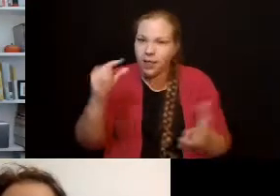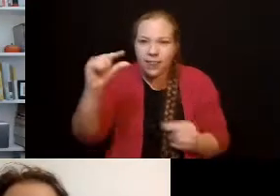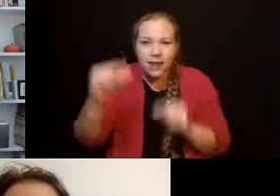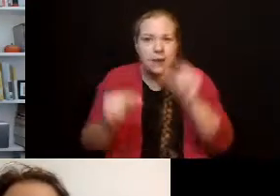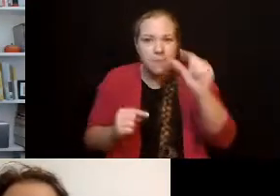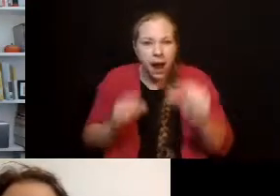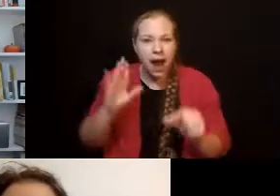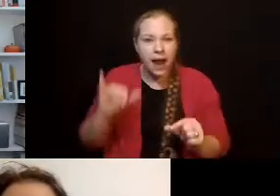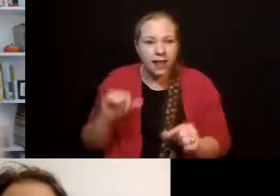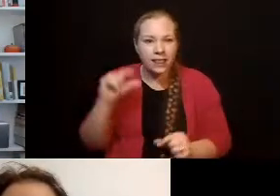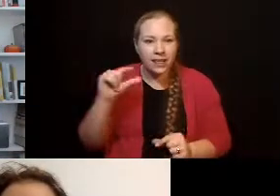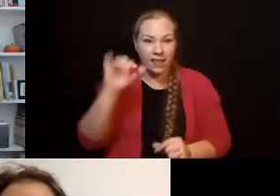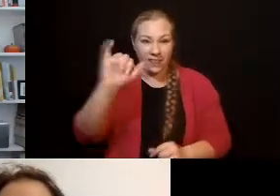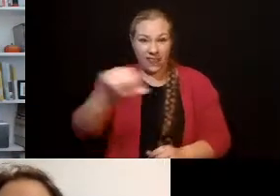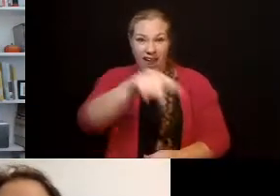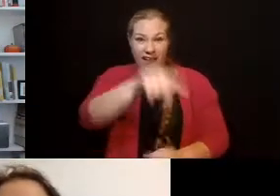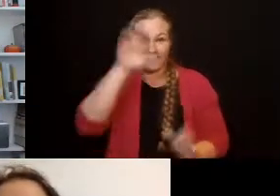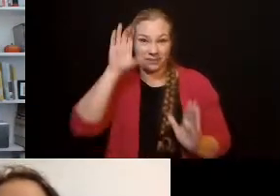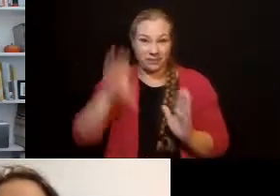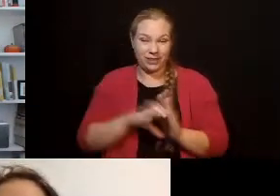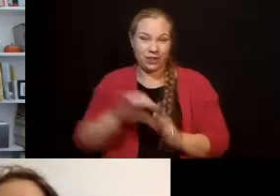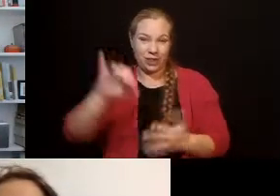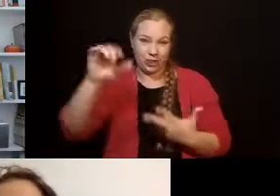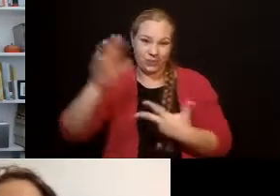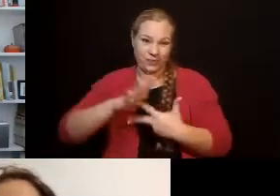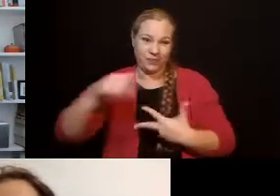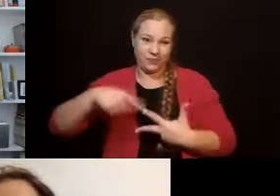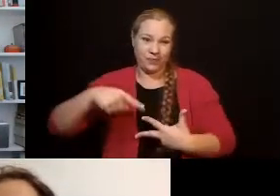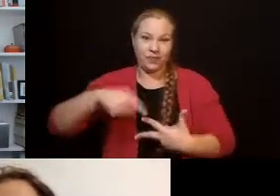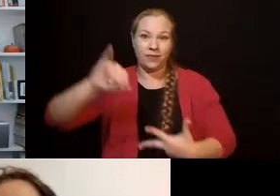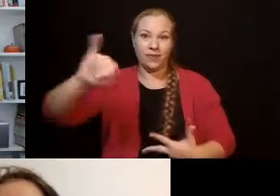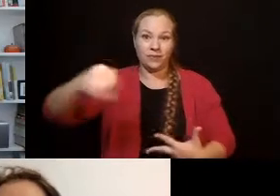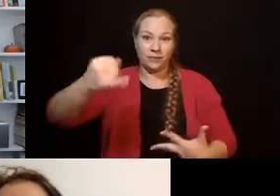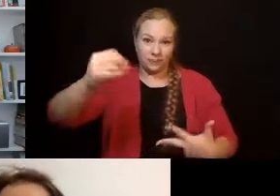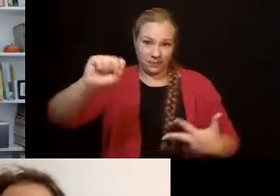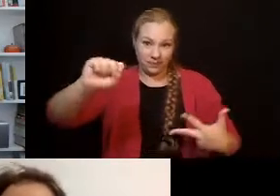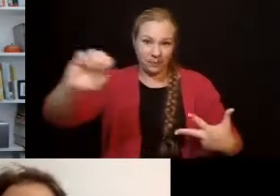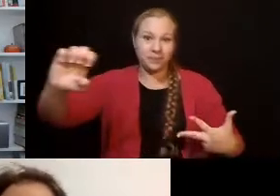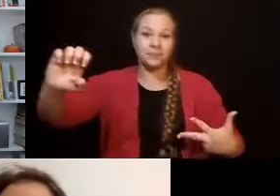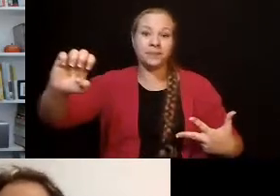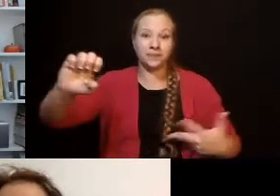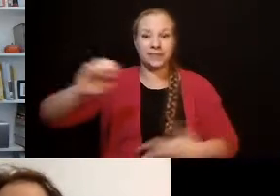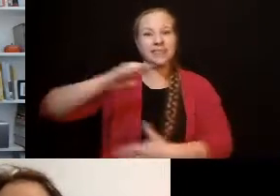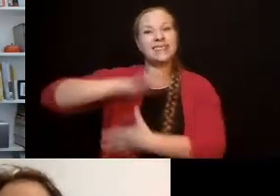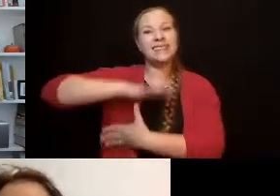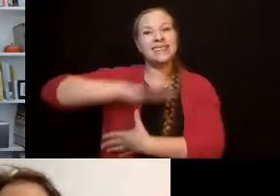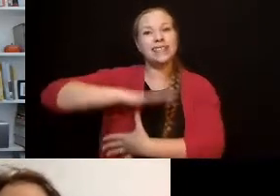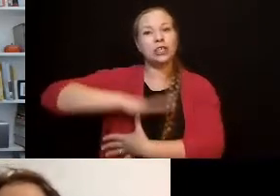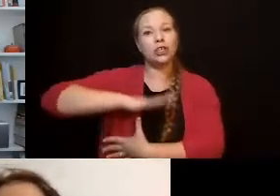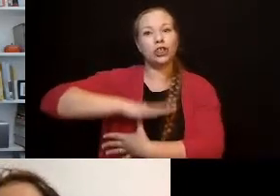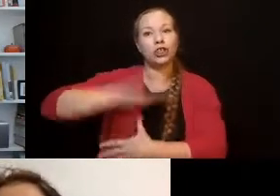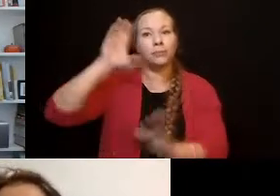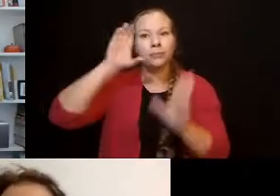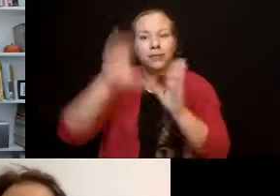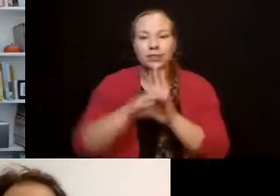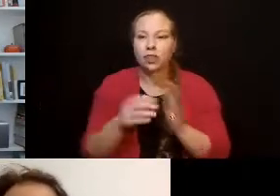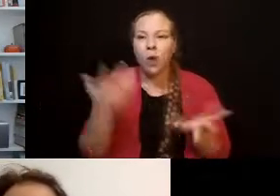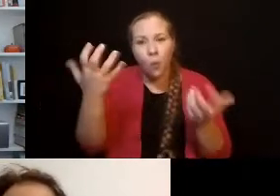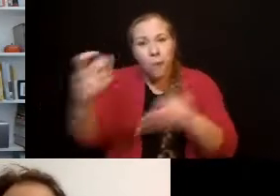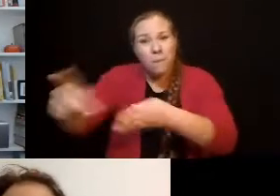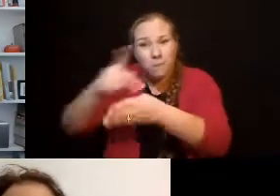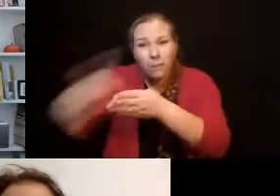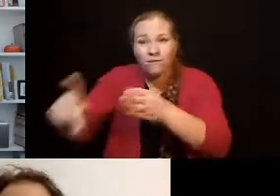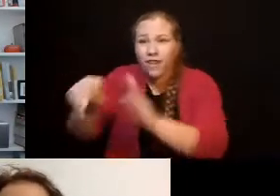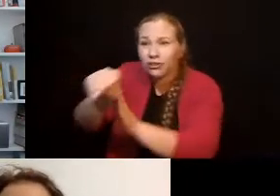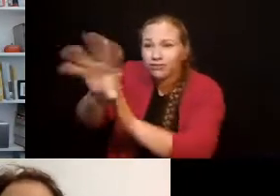That's Jesse's senior picture. He wouldn't let us take his picture. So he was rocking out. He